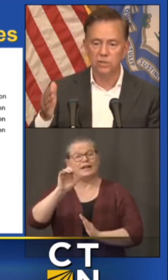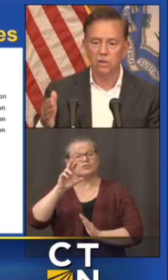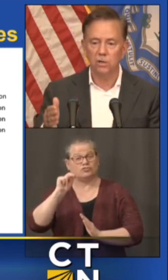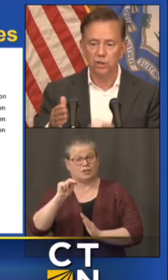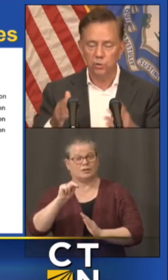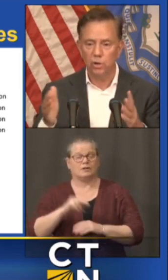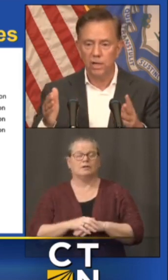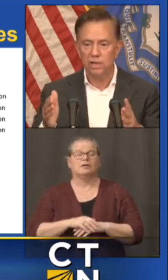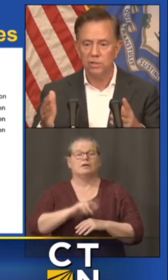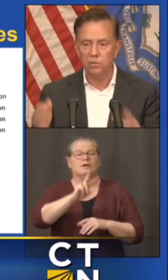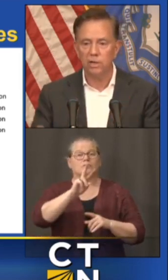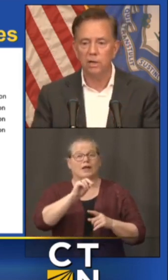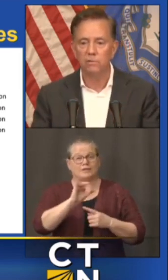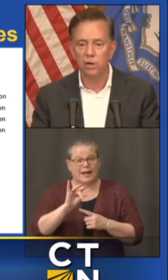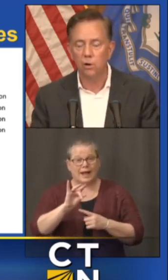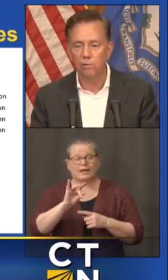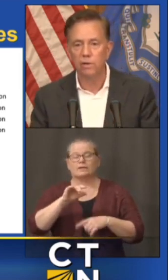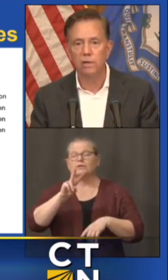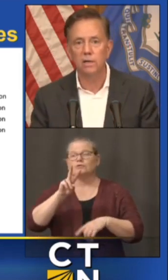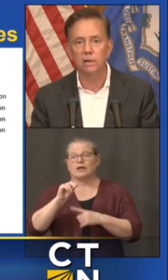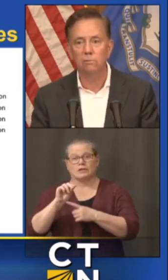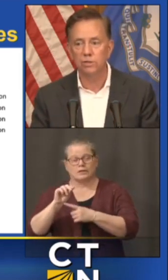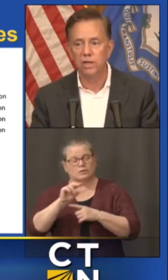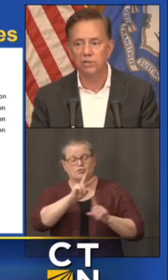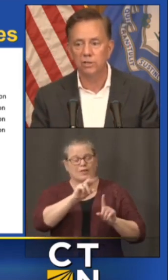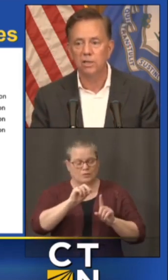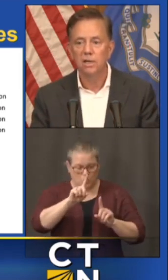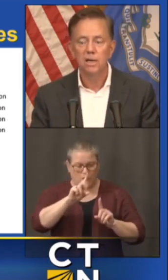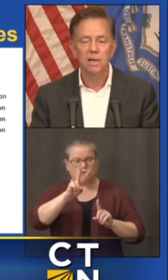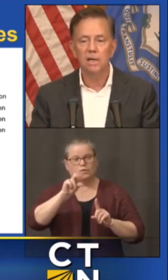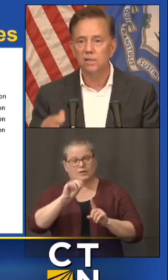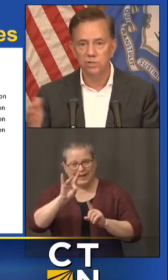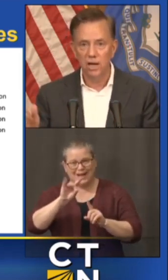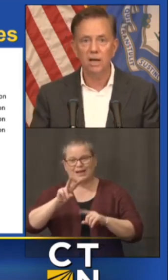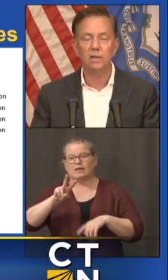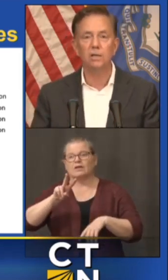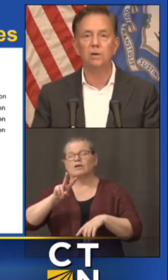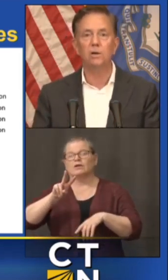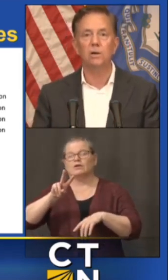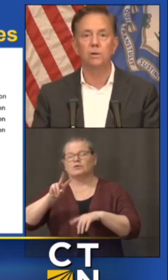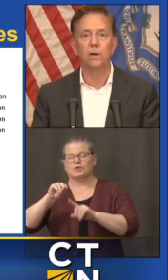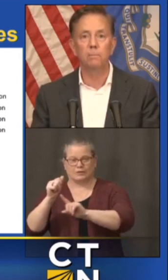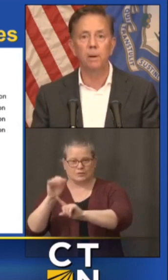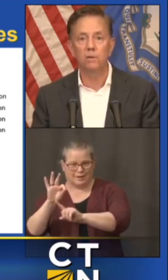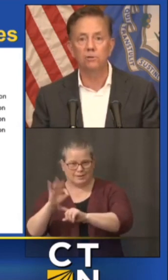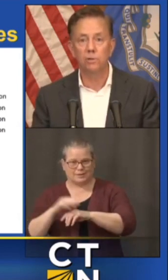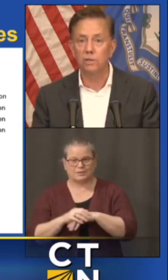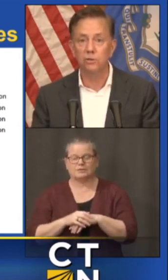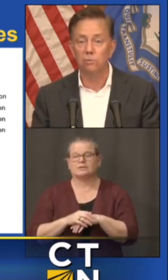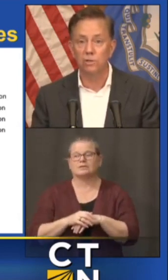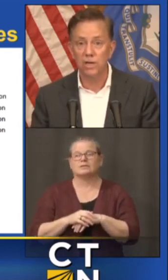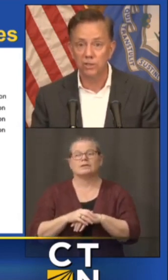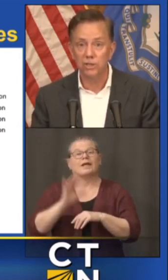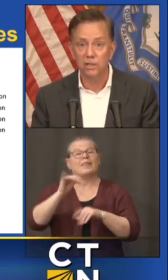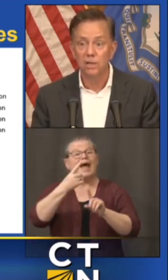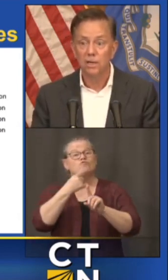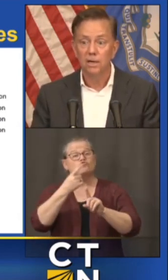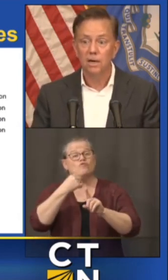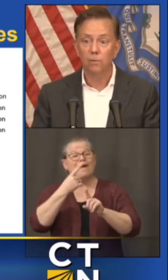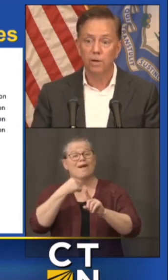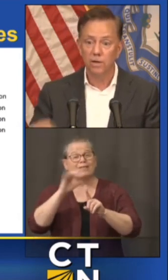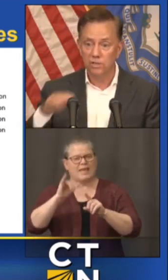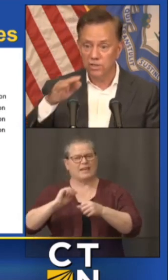is our short history of the covid uh recession it is not your uh grandparents traditional recession